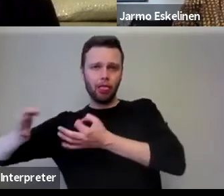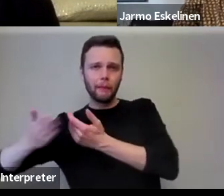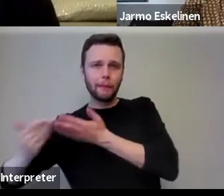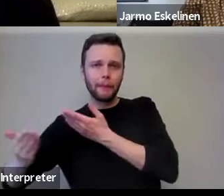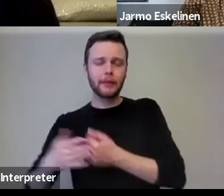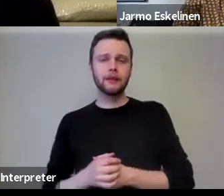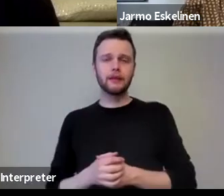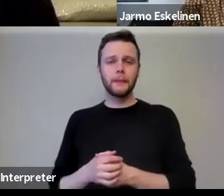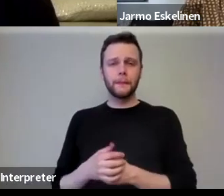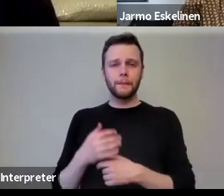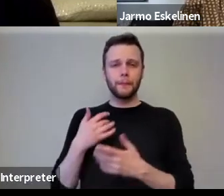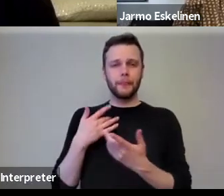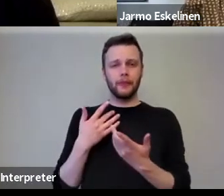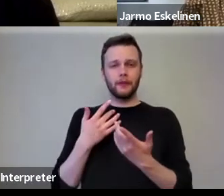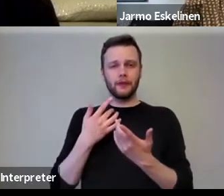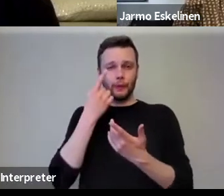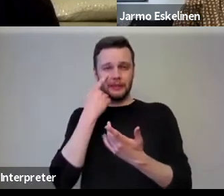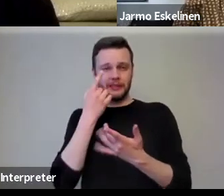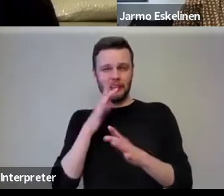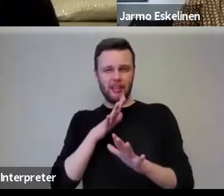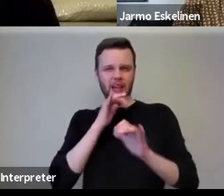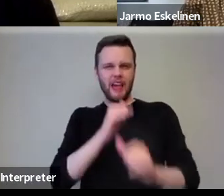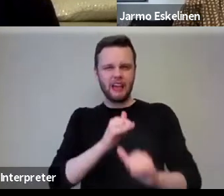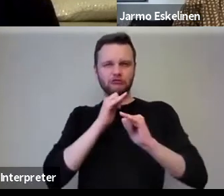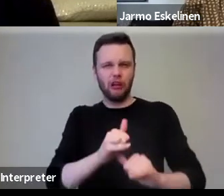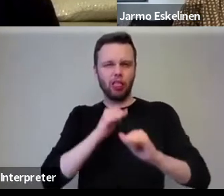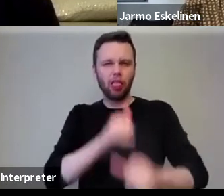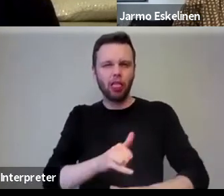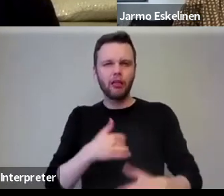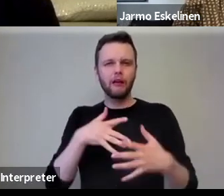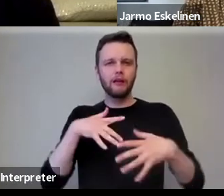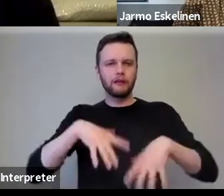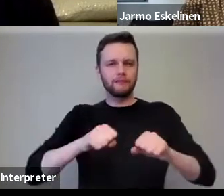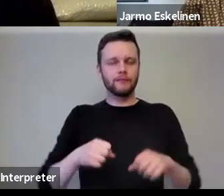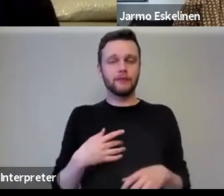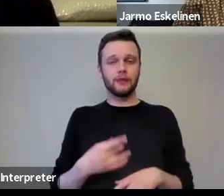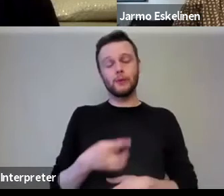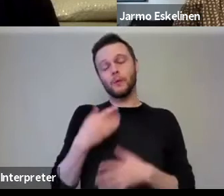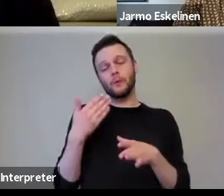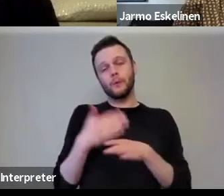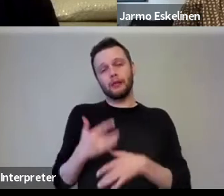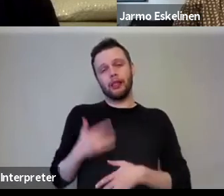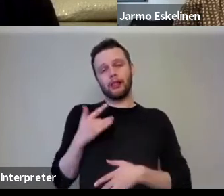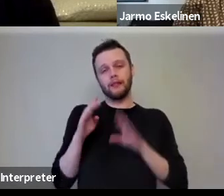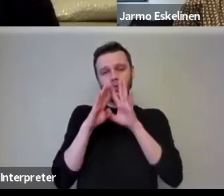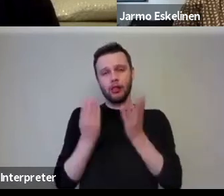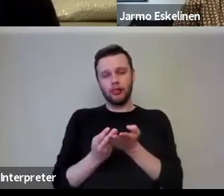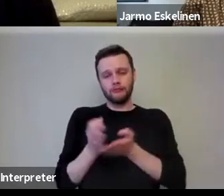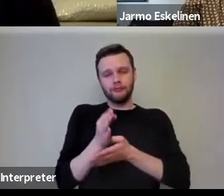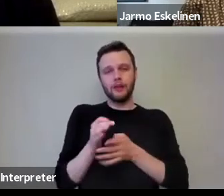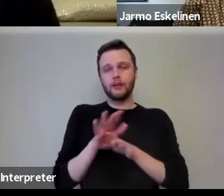can, you can see the hatred, which is coming out. And I guess that though we live in a global village, but one has to remember, there's a lot of misinformation,